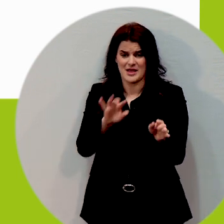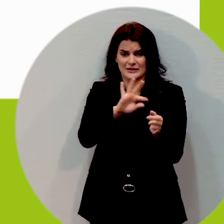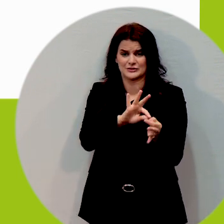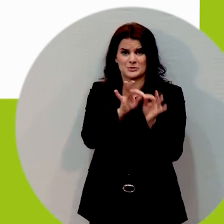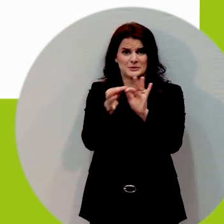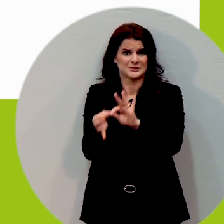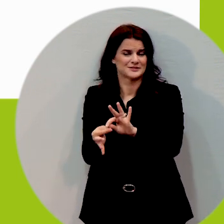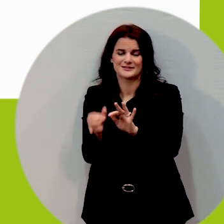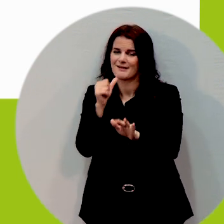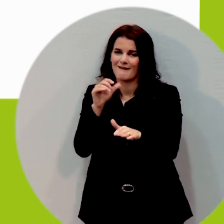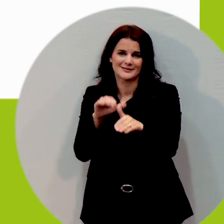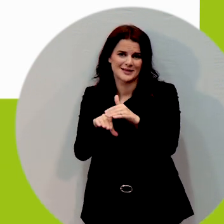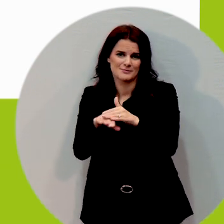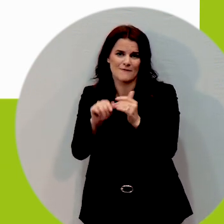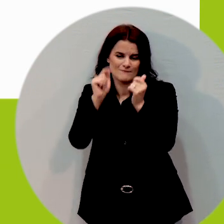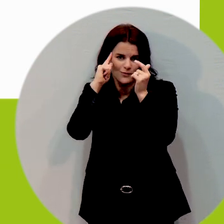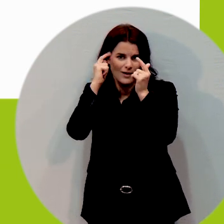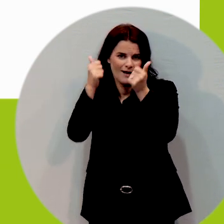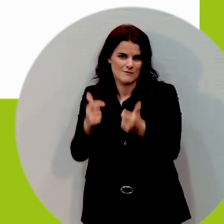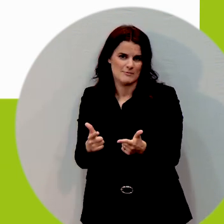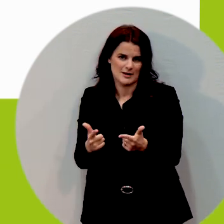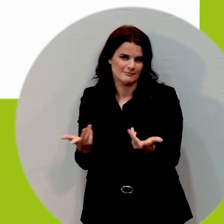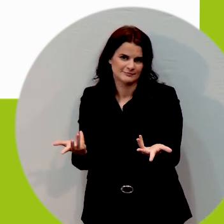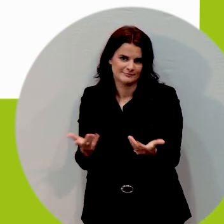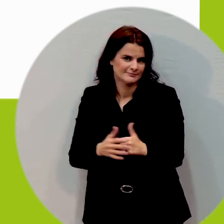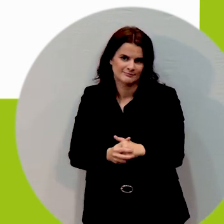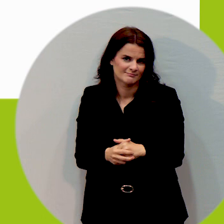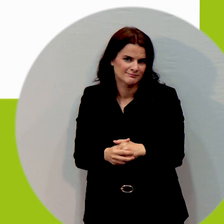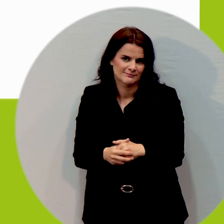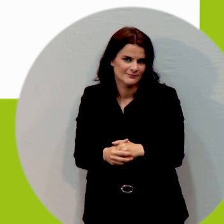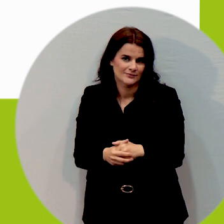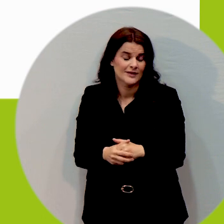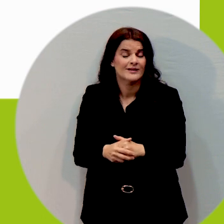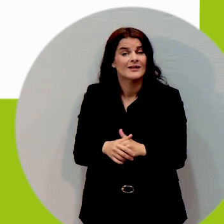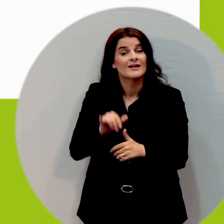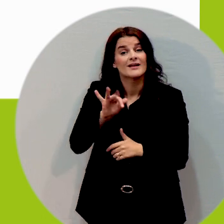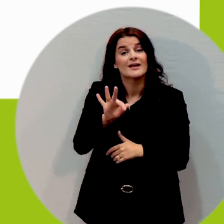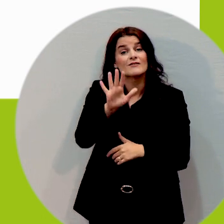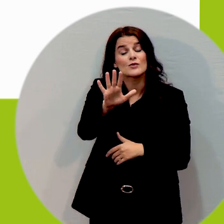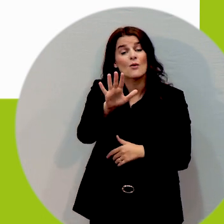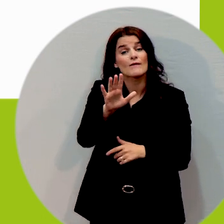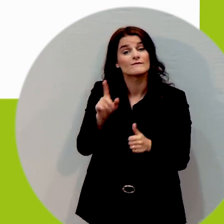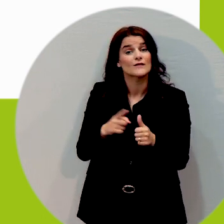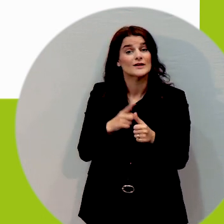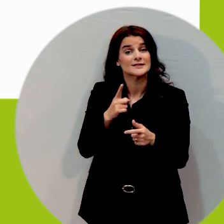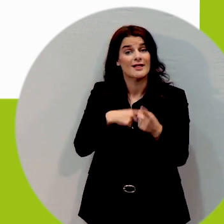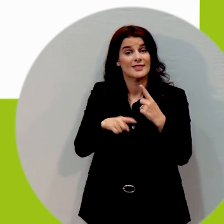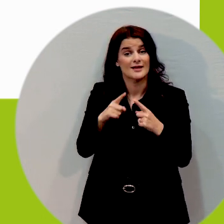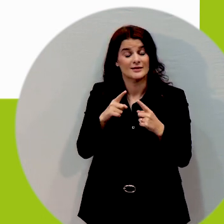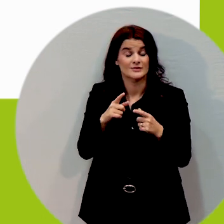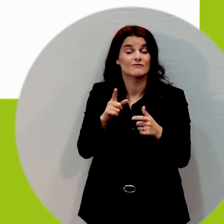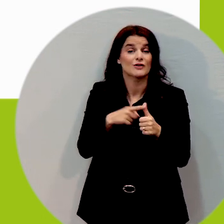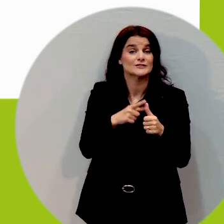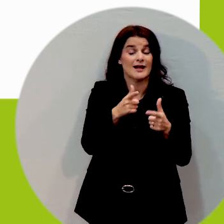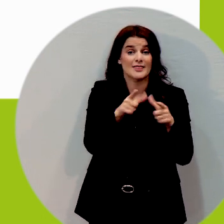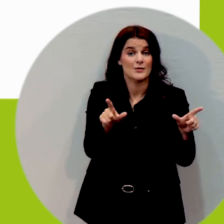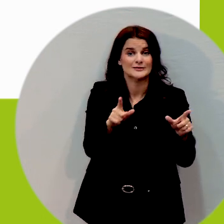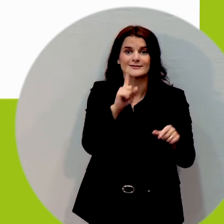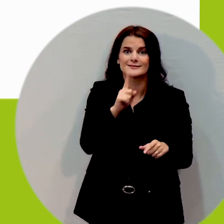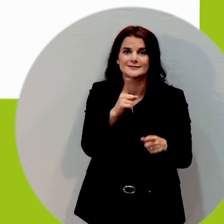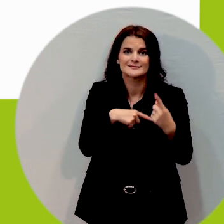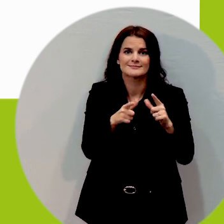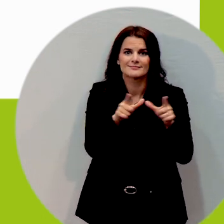language is sign language what if you have low vision or you're blind these